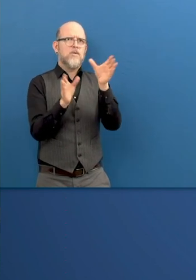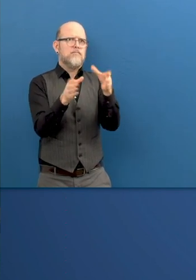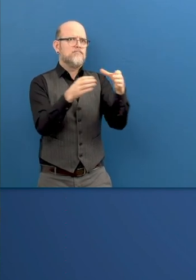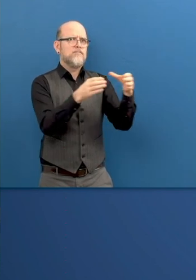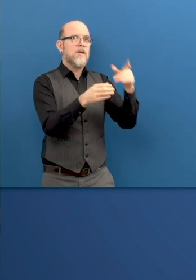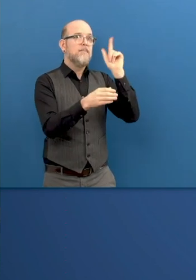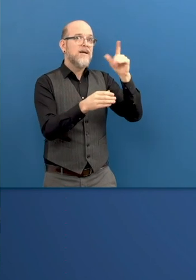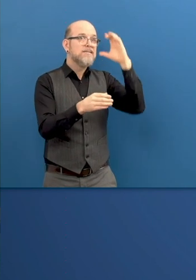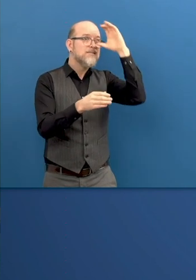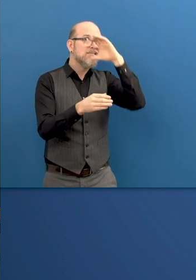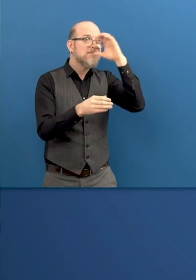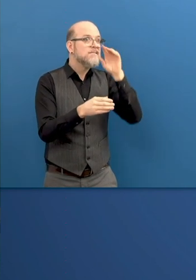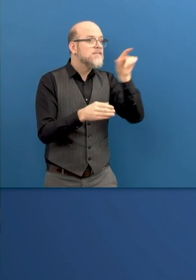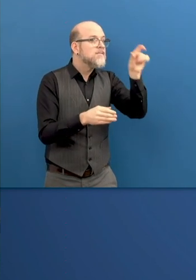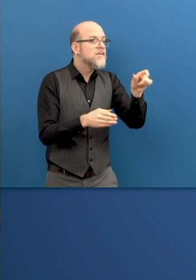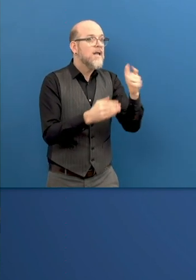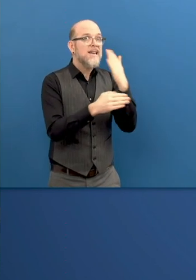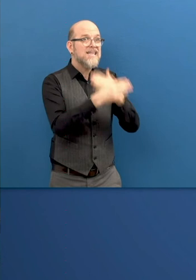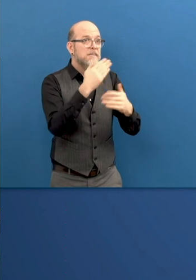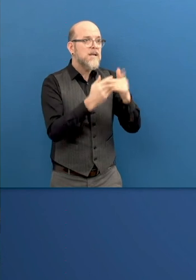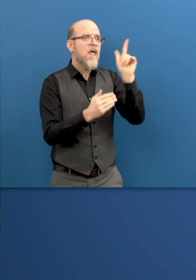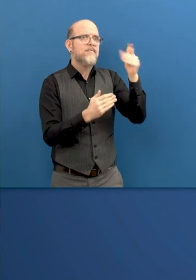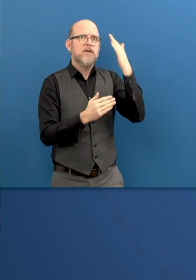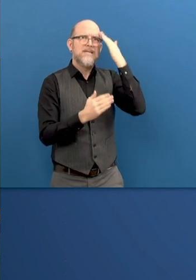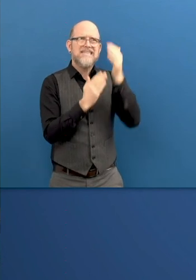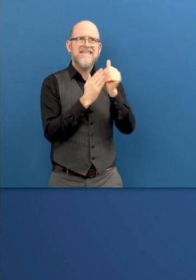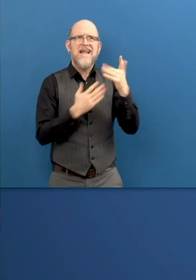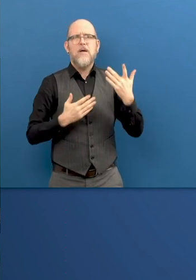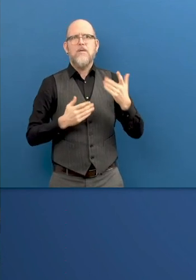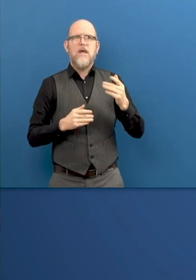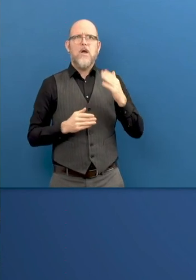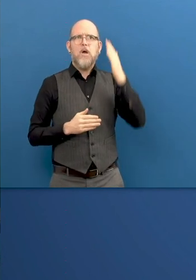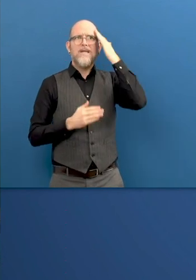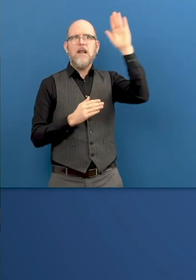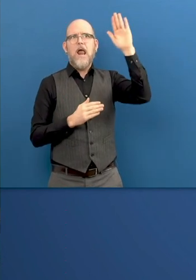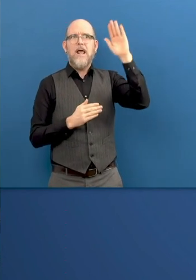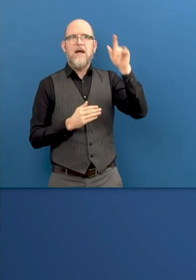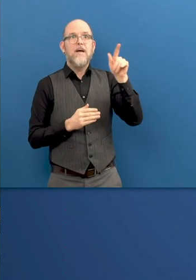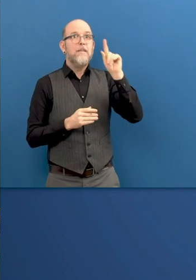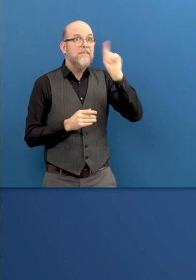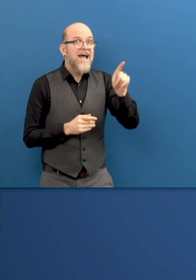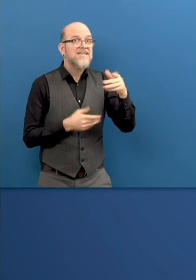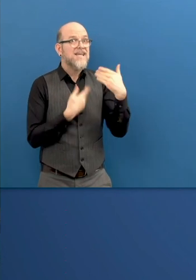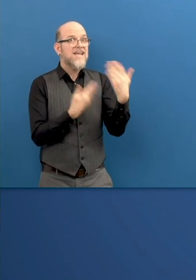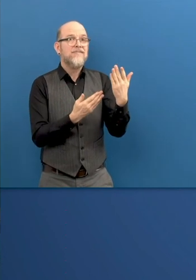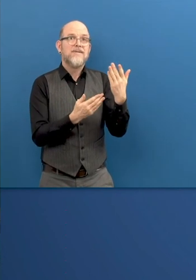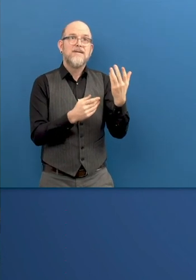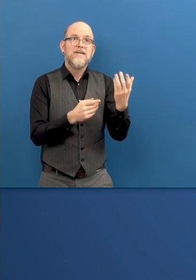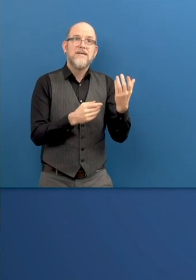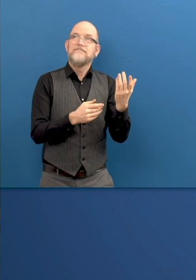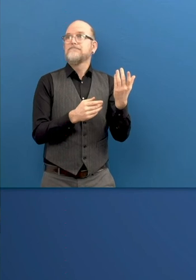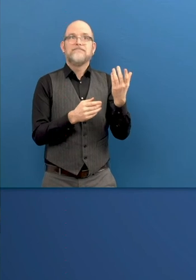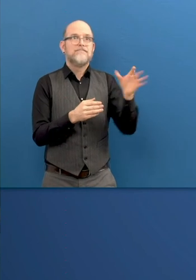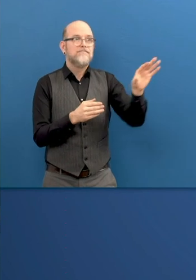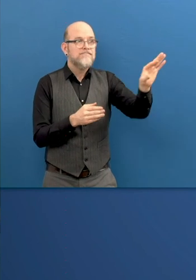great talent among people with disabilities. And then, this is the other area where we are